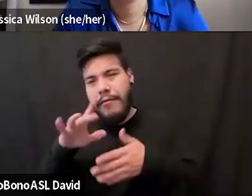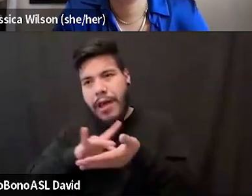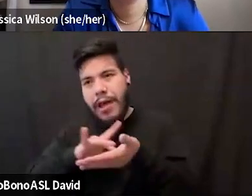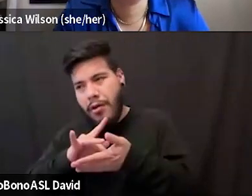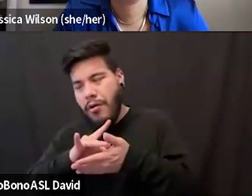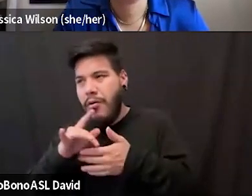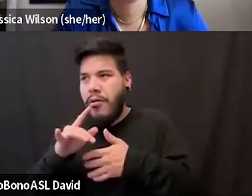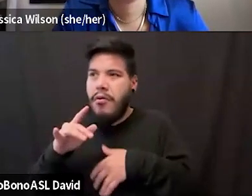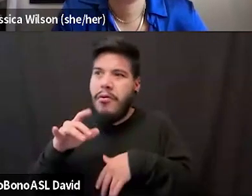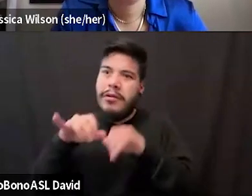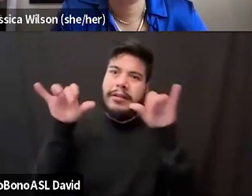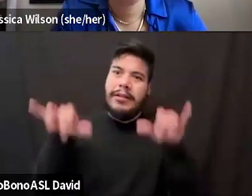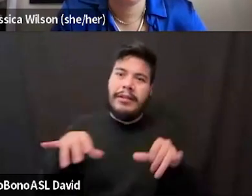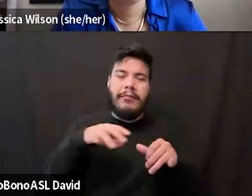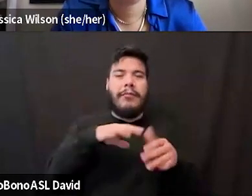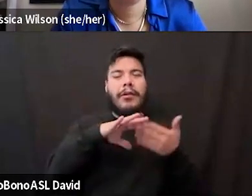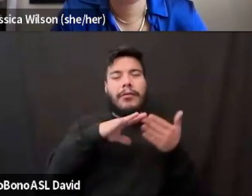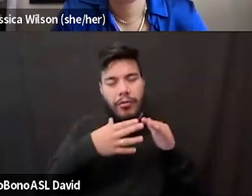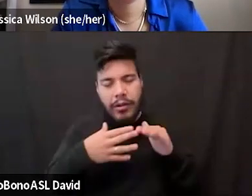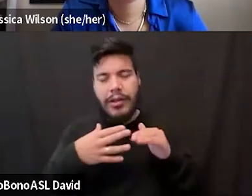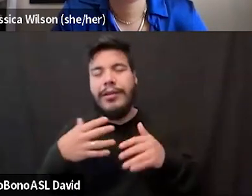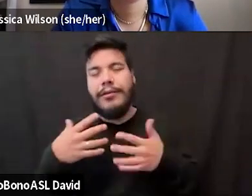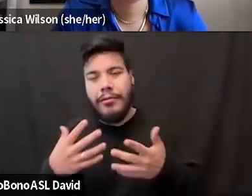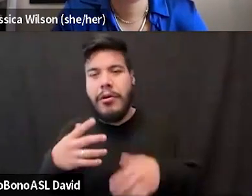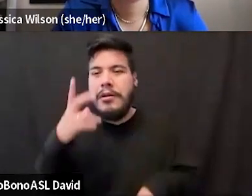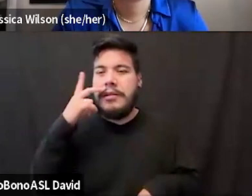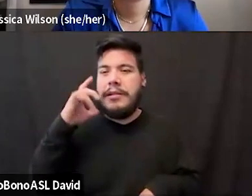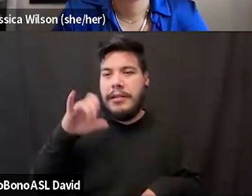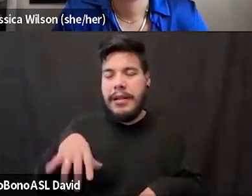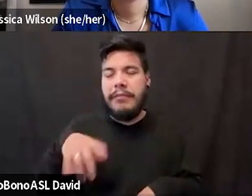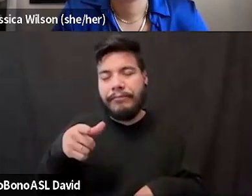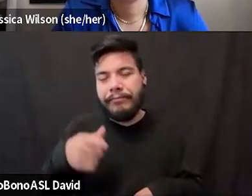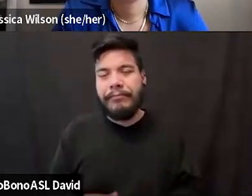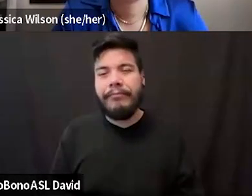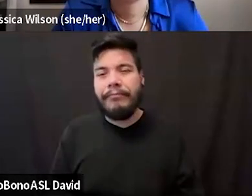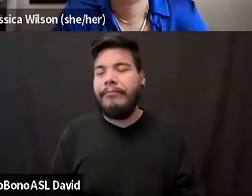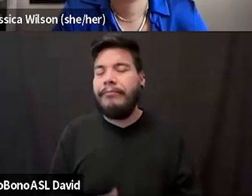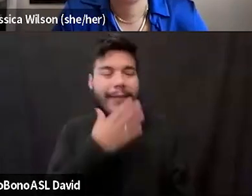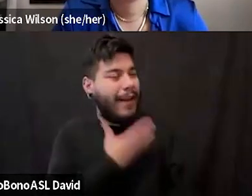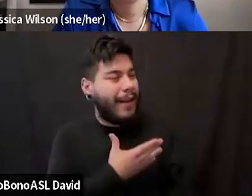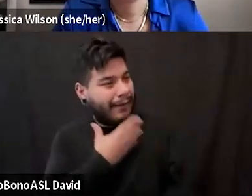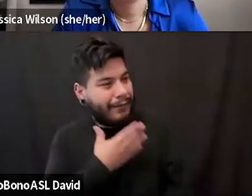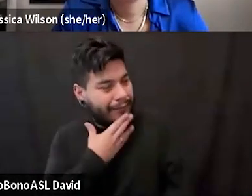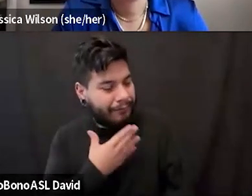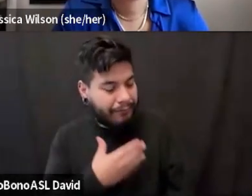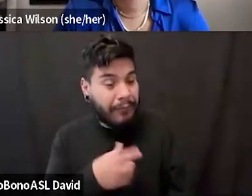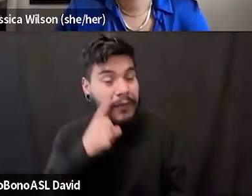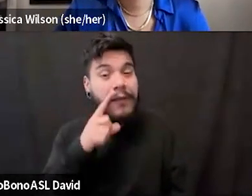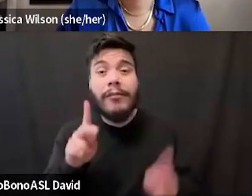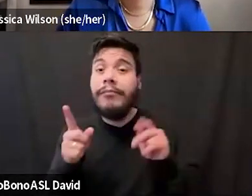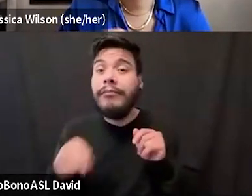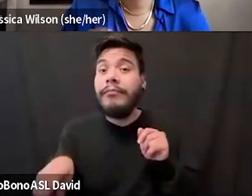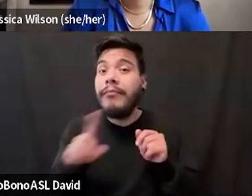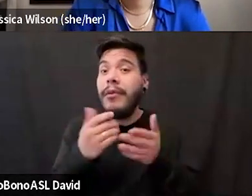but also in community. So I would say that as far as the letters after many. Thank you. And I'll just, for folks who are new to